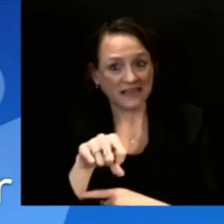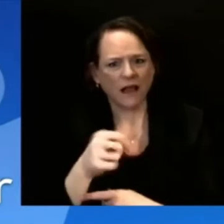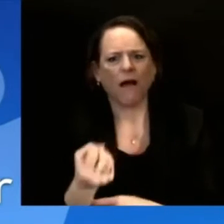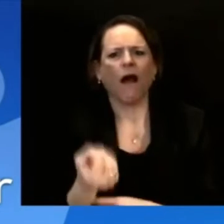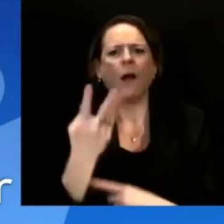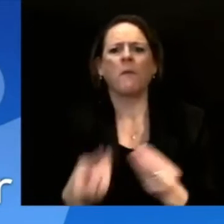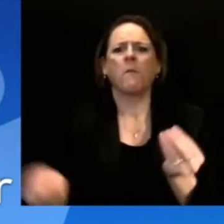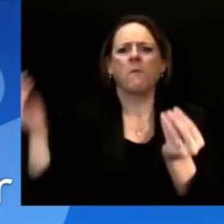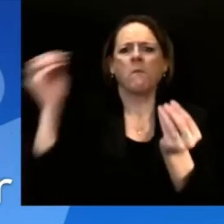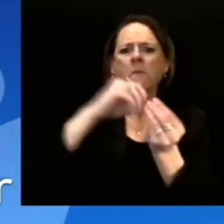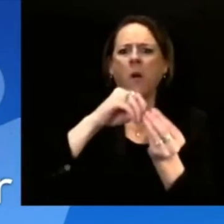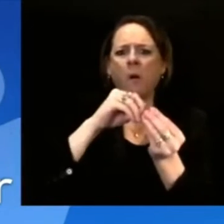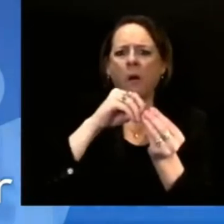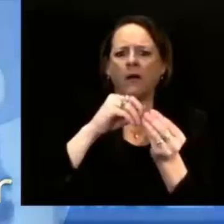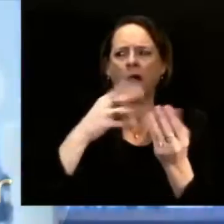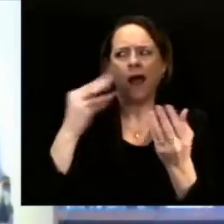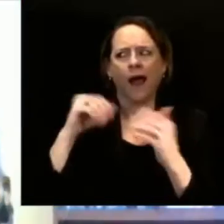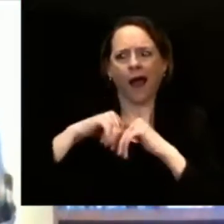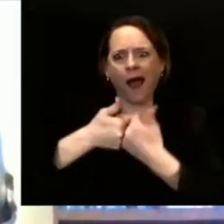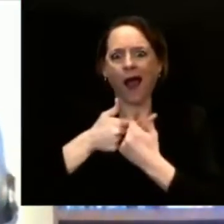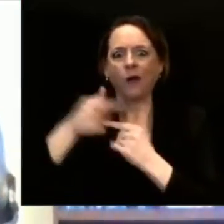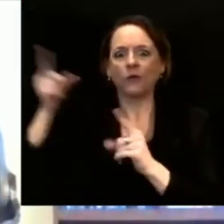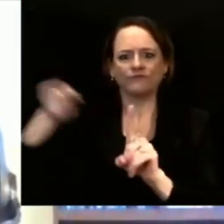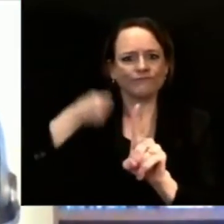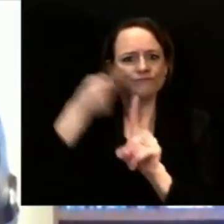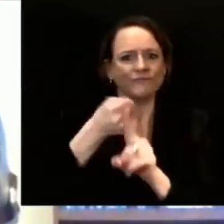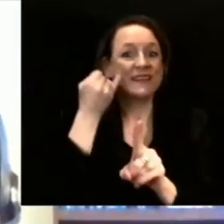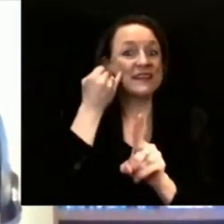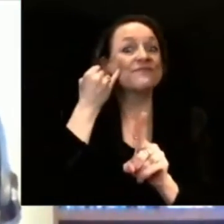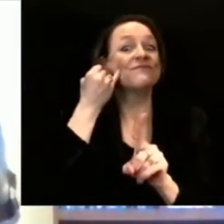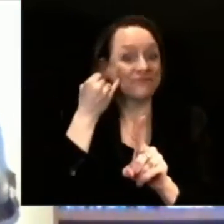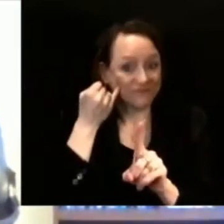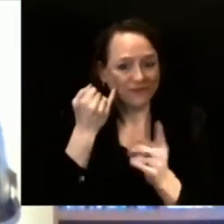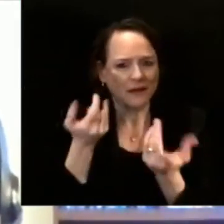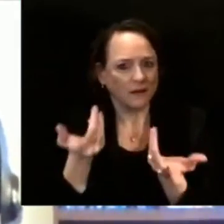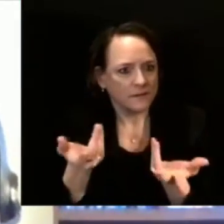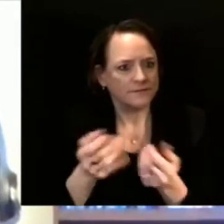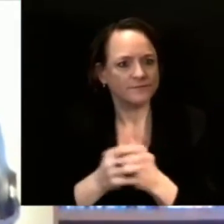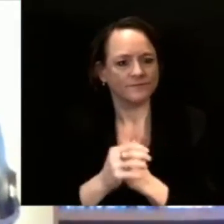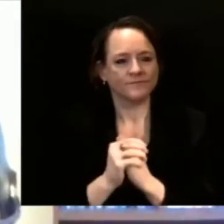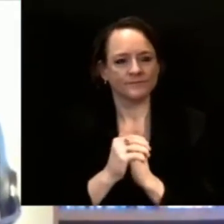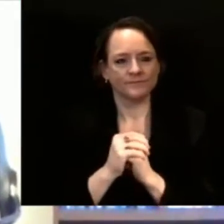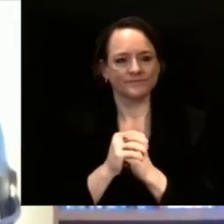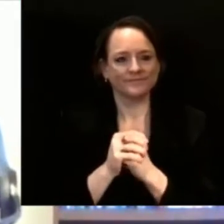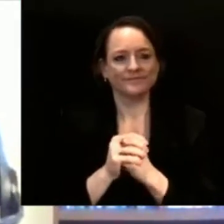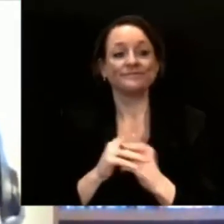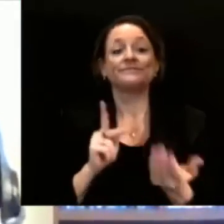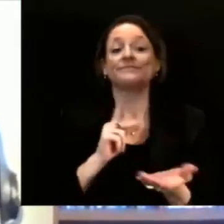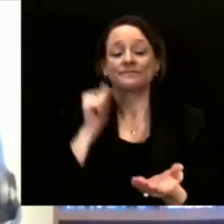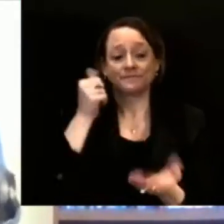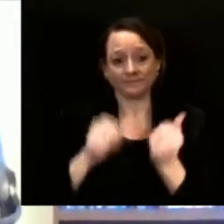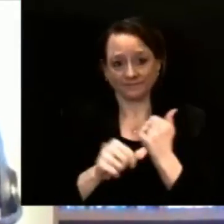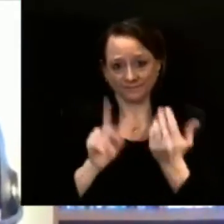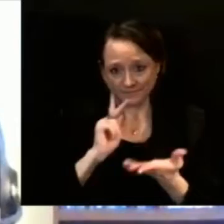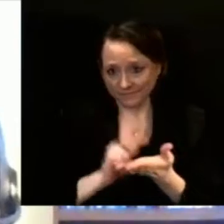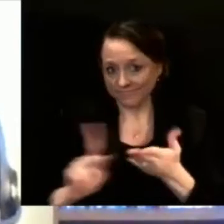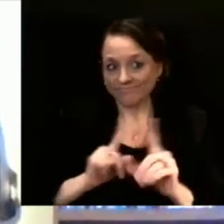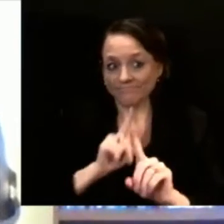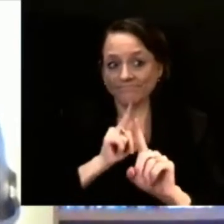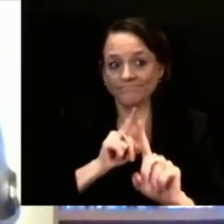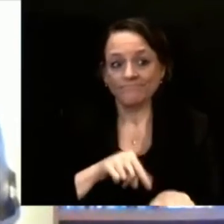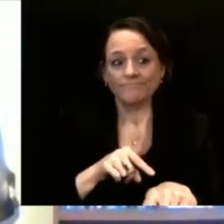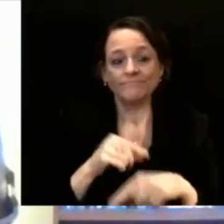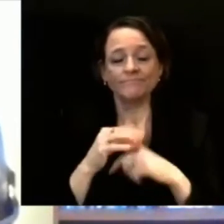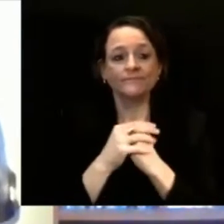So we, we do not have any updated numbers from the Biden administration at this point in time. The last prediction we heard